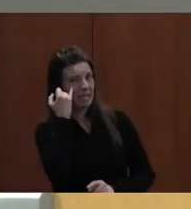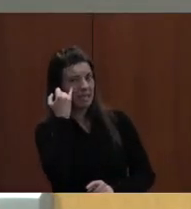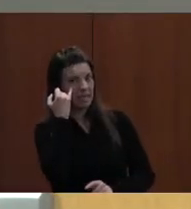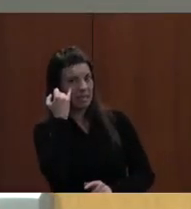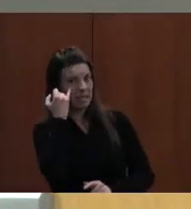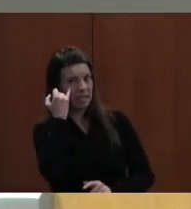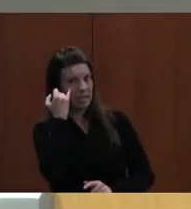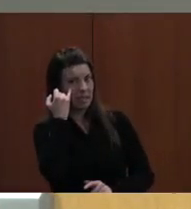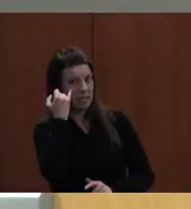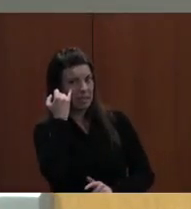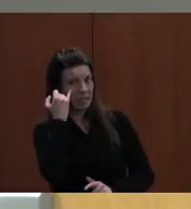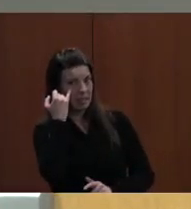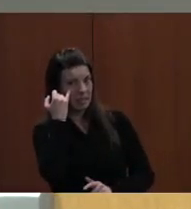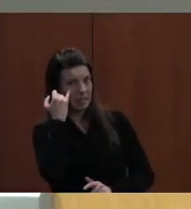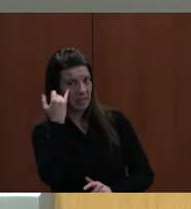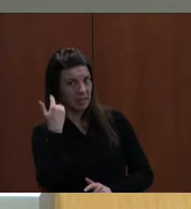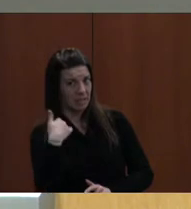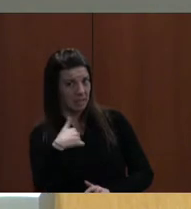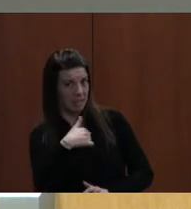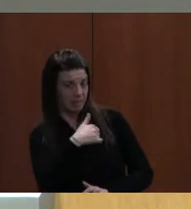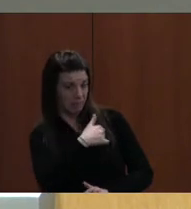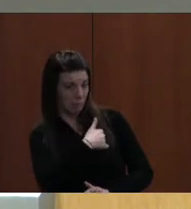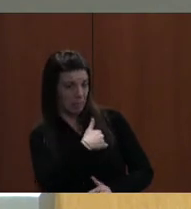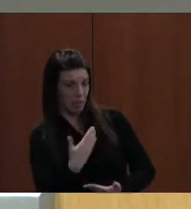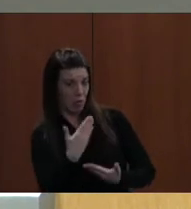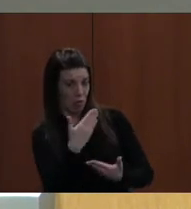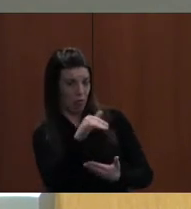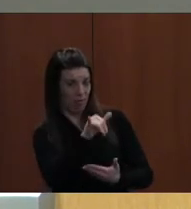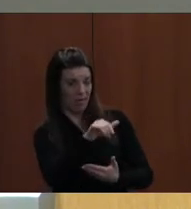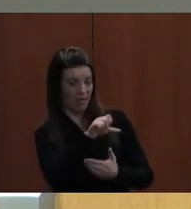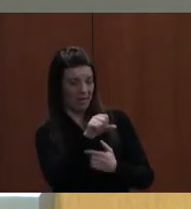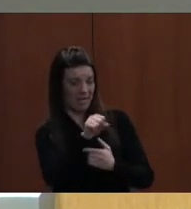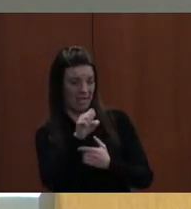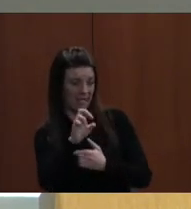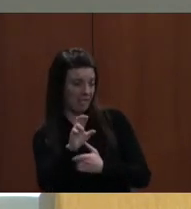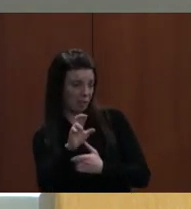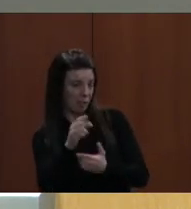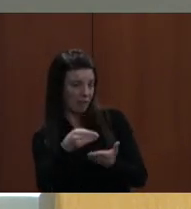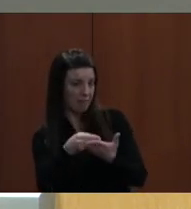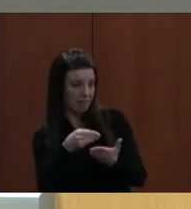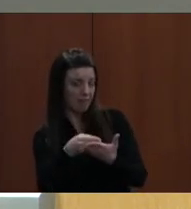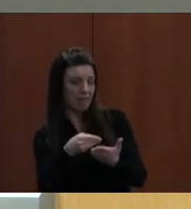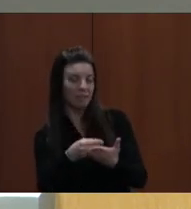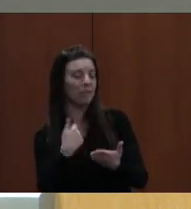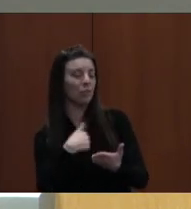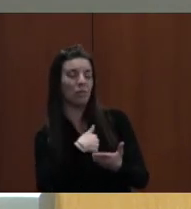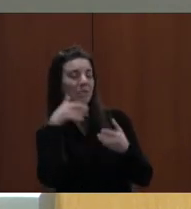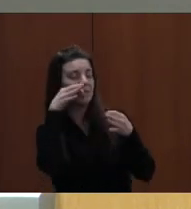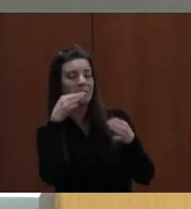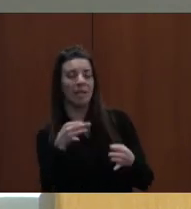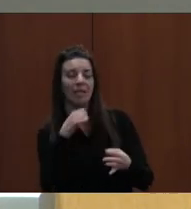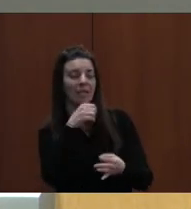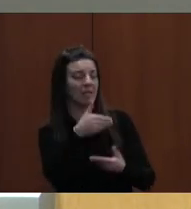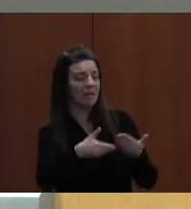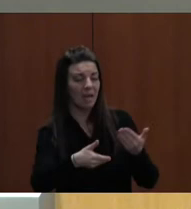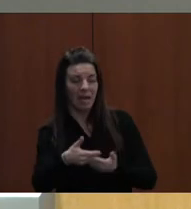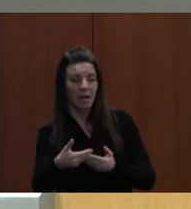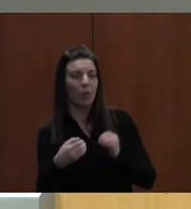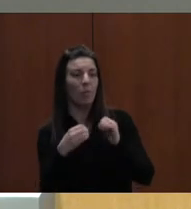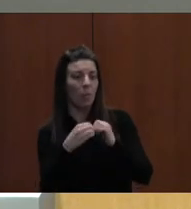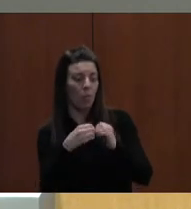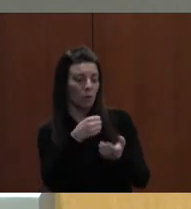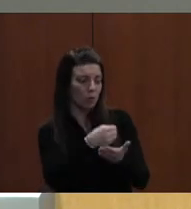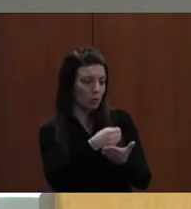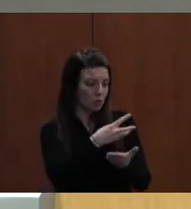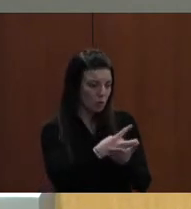up positions and move them off our ESSER funds and not hire more social workers or counselors with